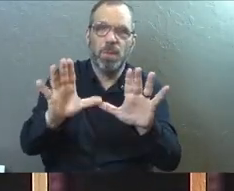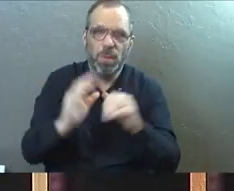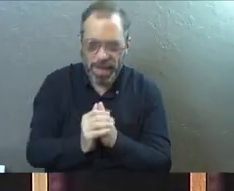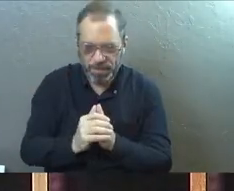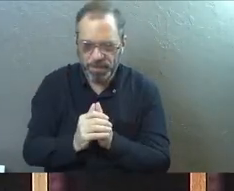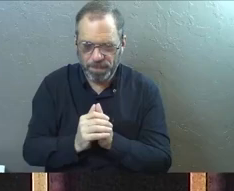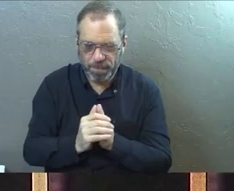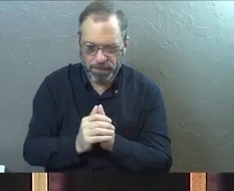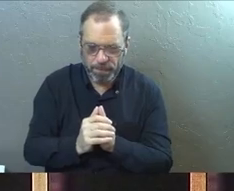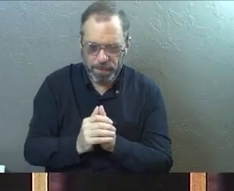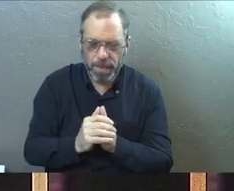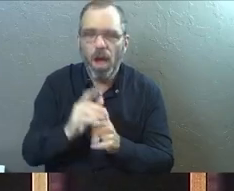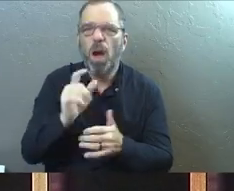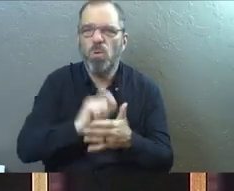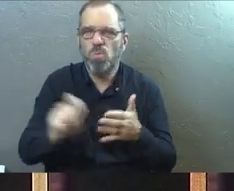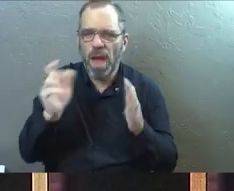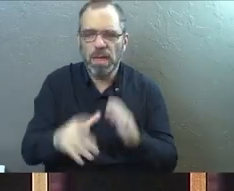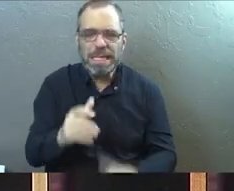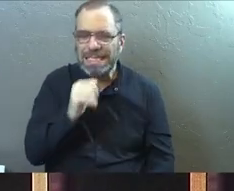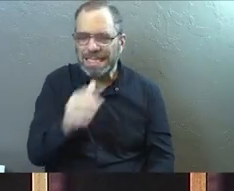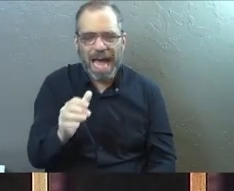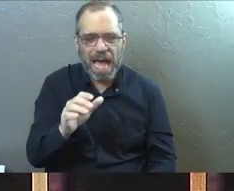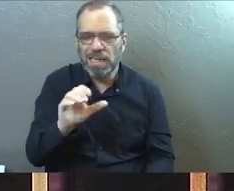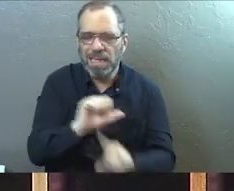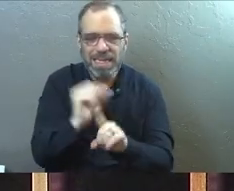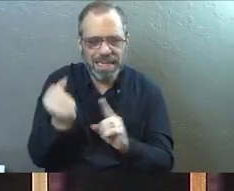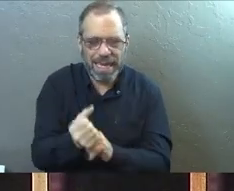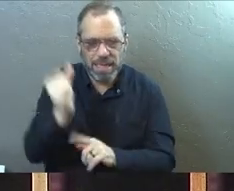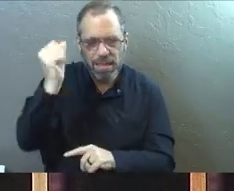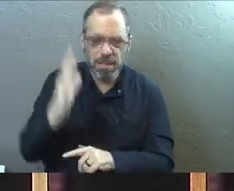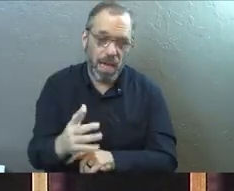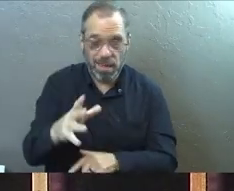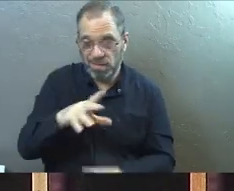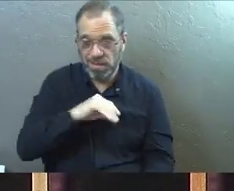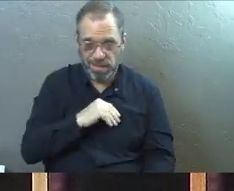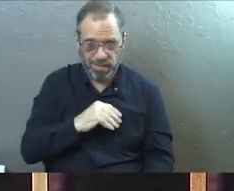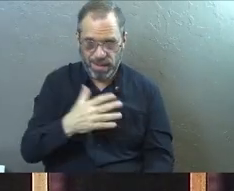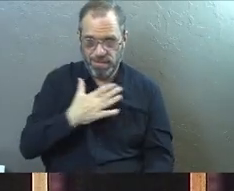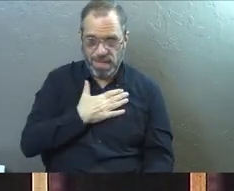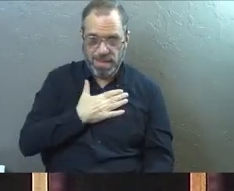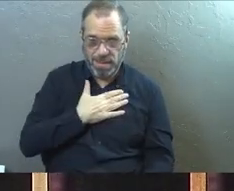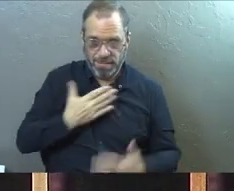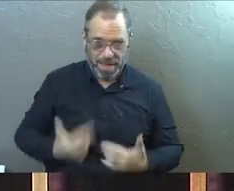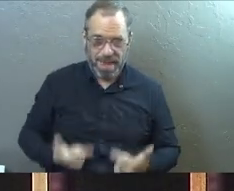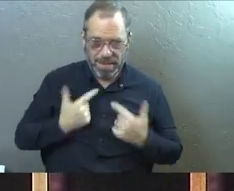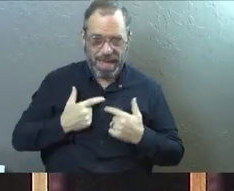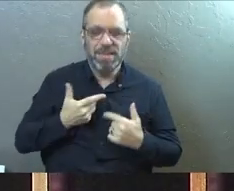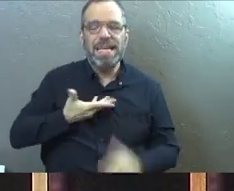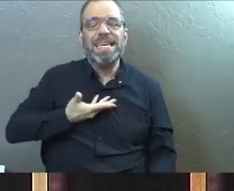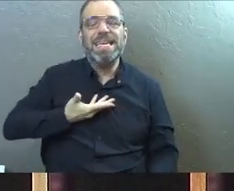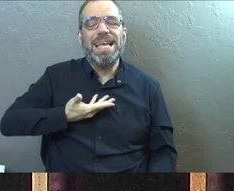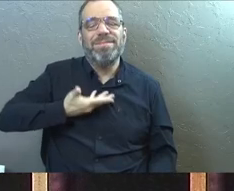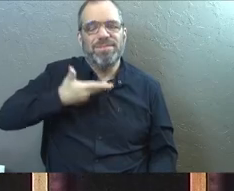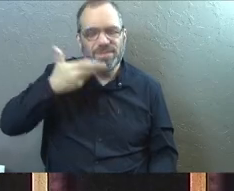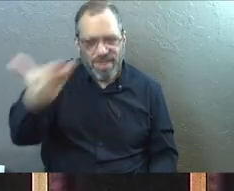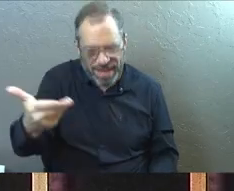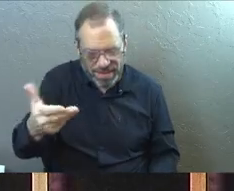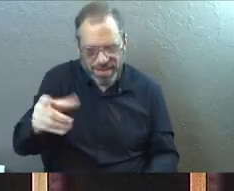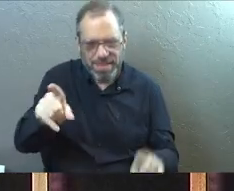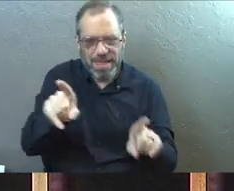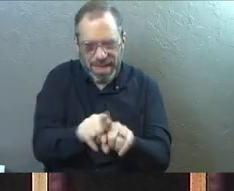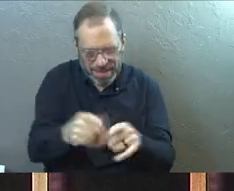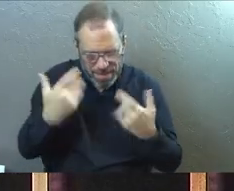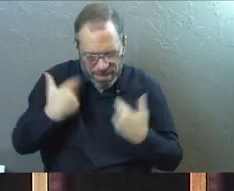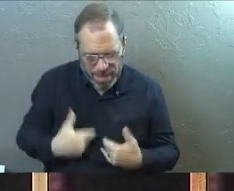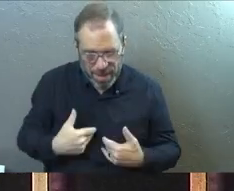how N.T. Wright and the author puts it. says, is not the case then that God simply accepts us as we are. He invites us as we are